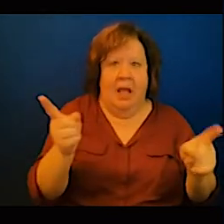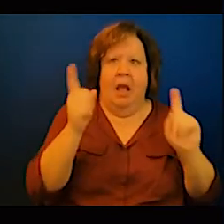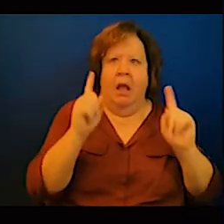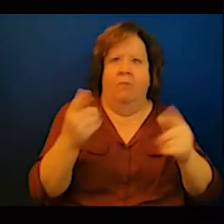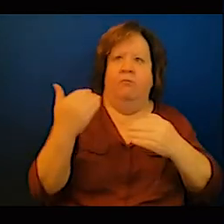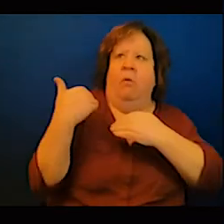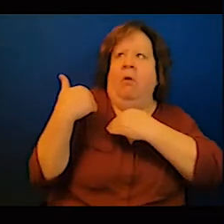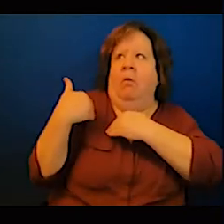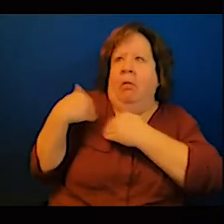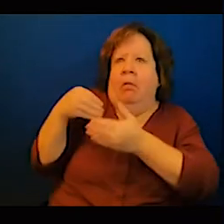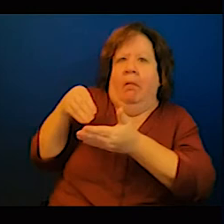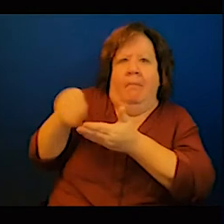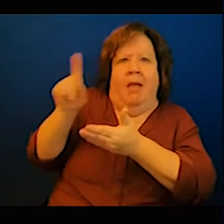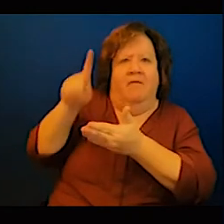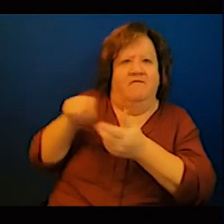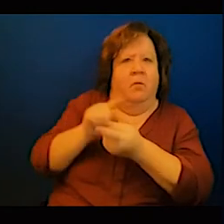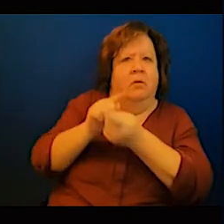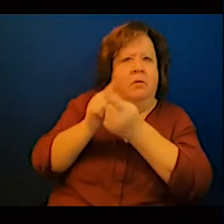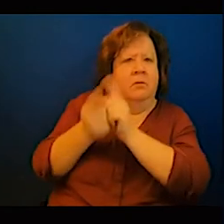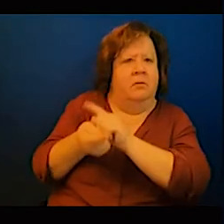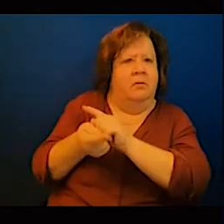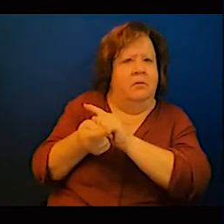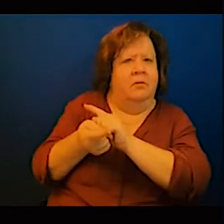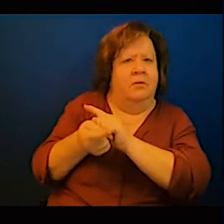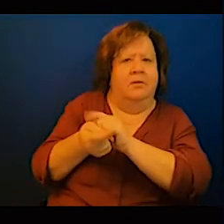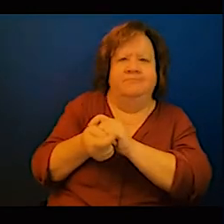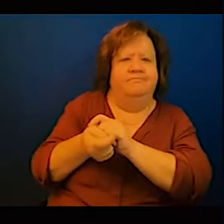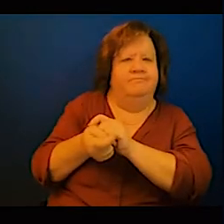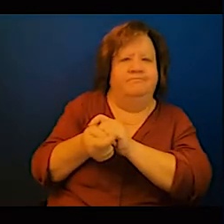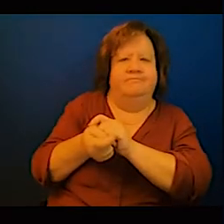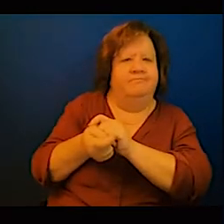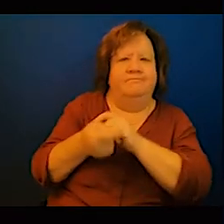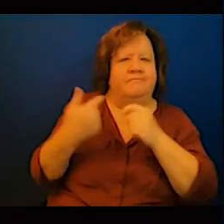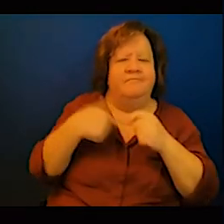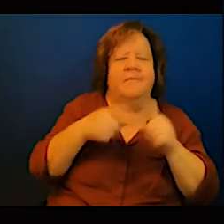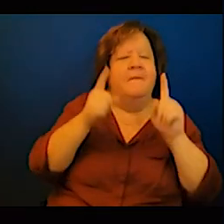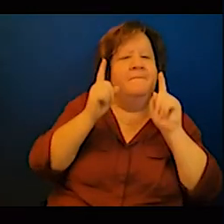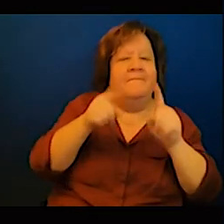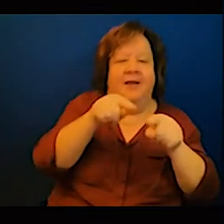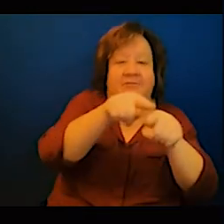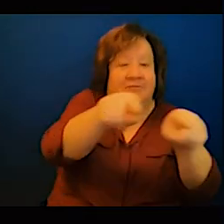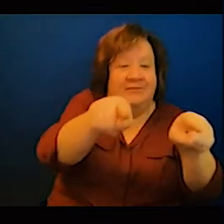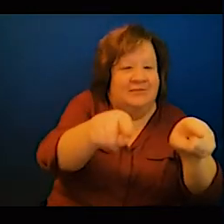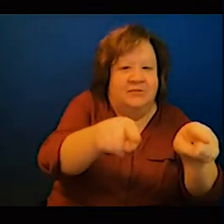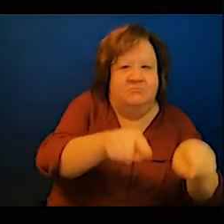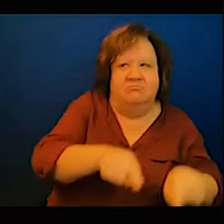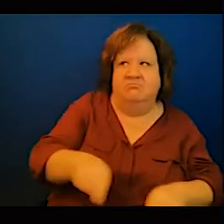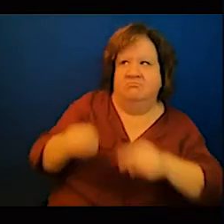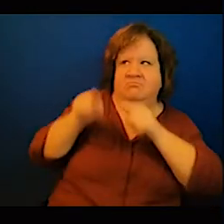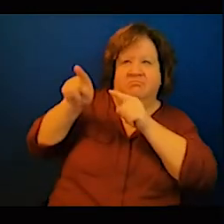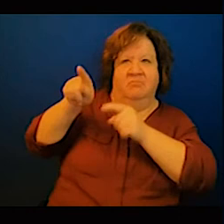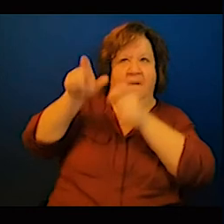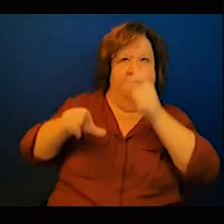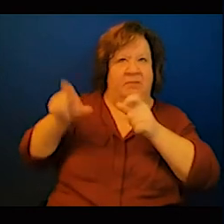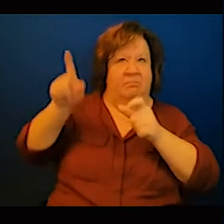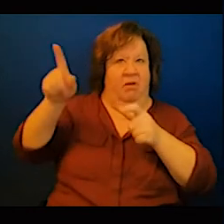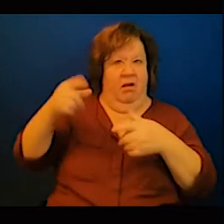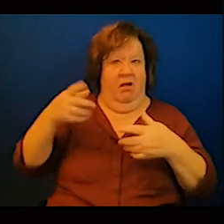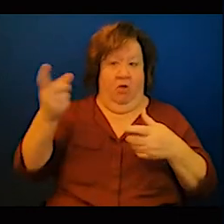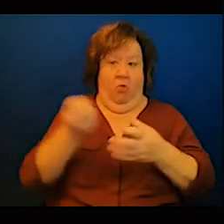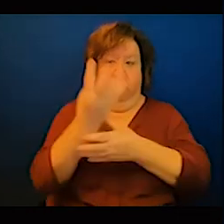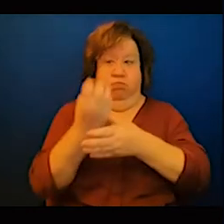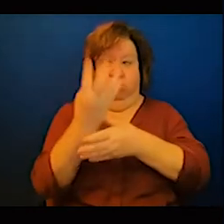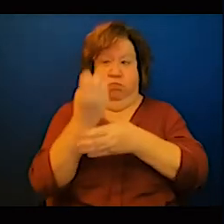can use that money to do two things first to fund the bankable feasibility